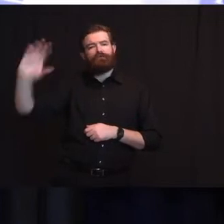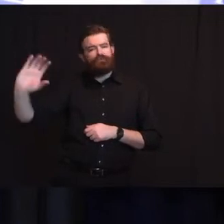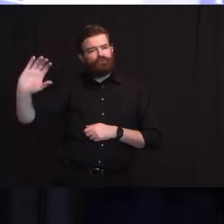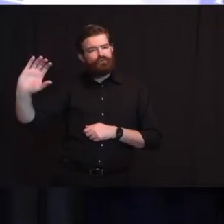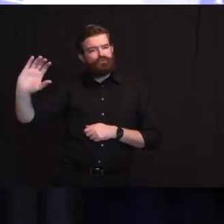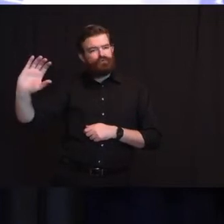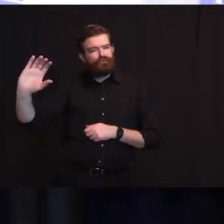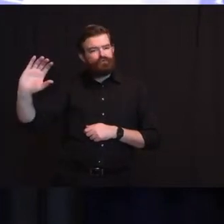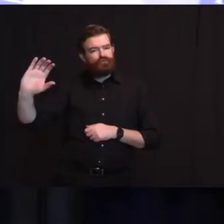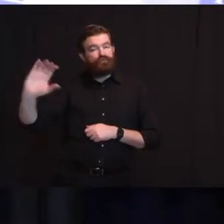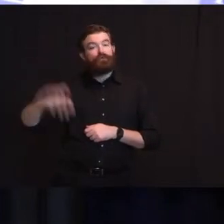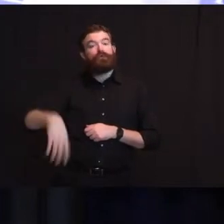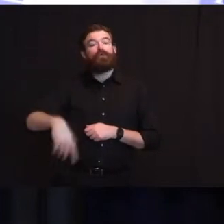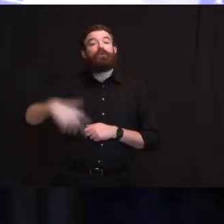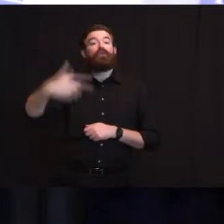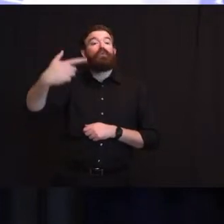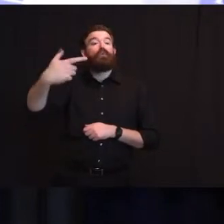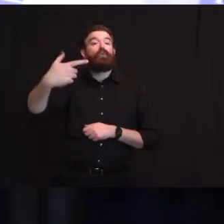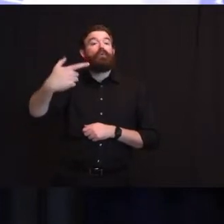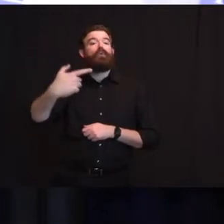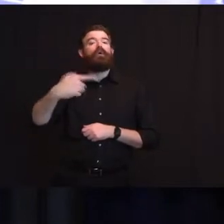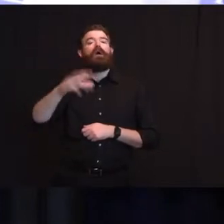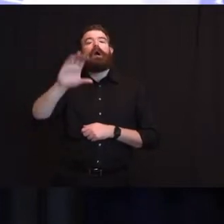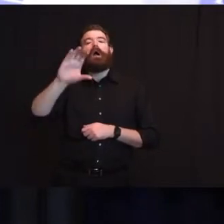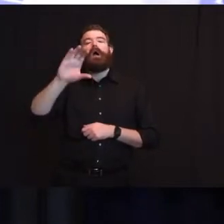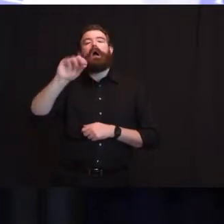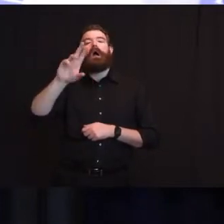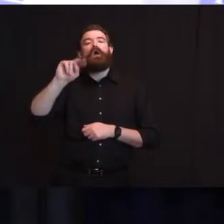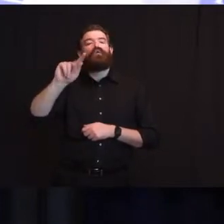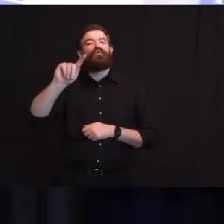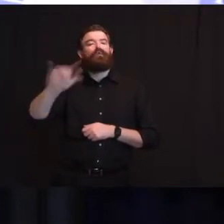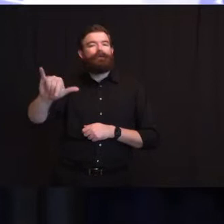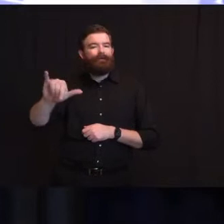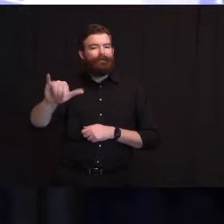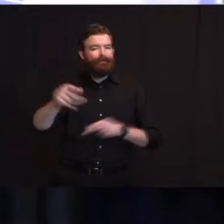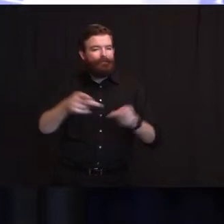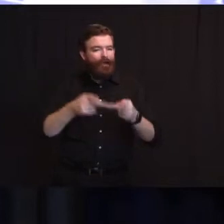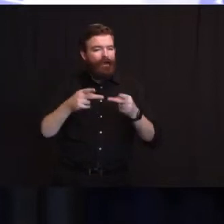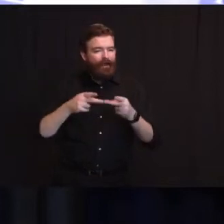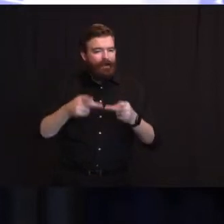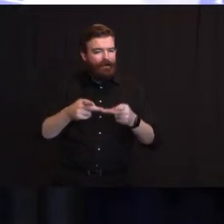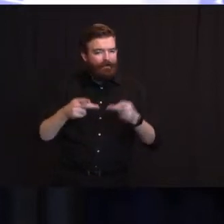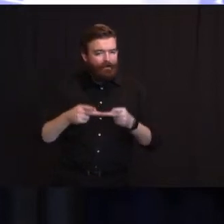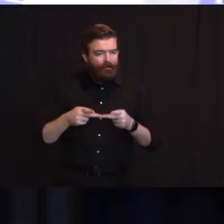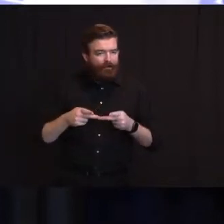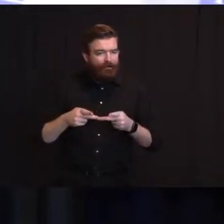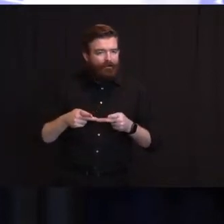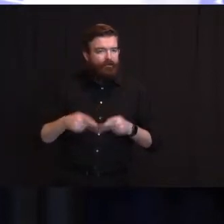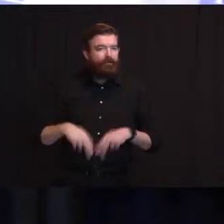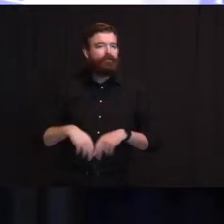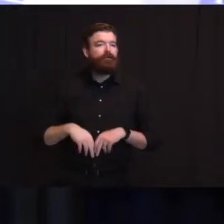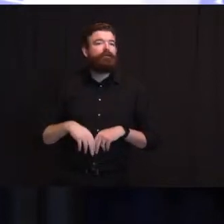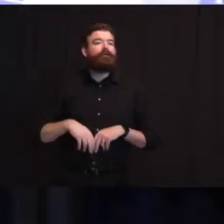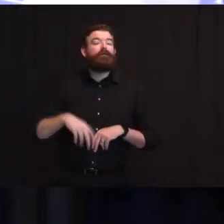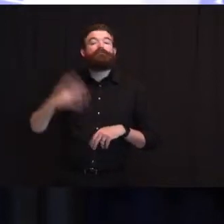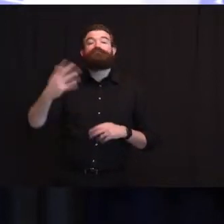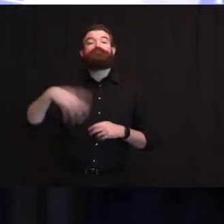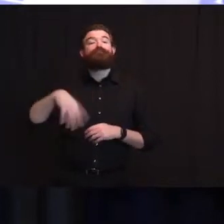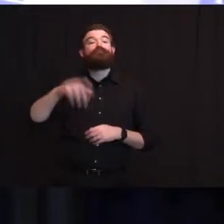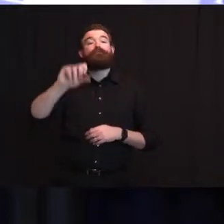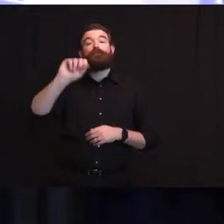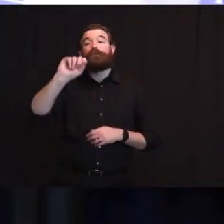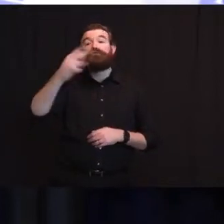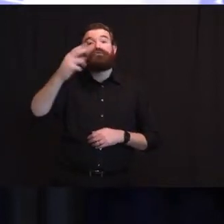38 ShopRite pharmacies, 26 primary care urgent care sites,